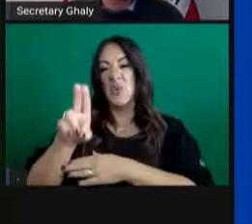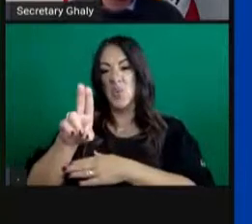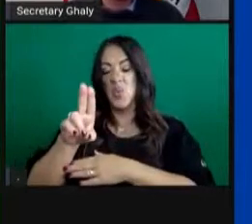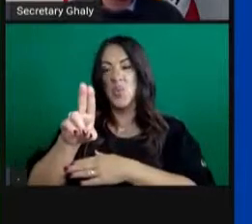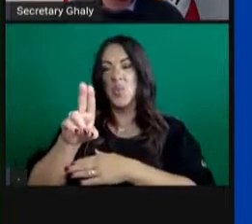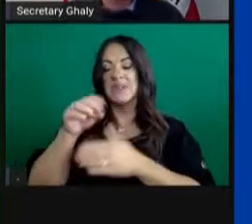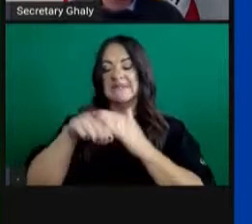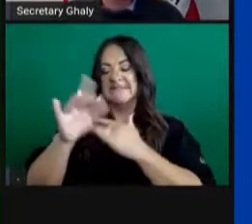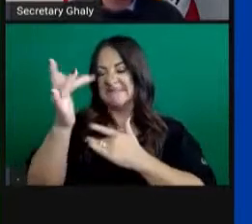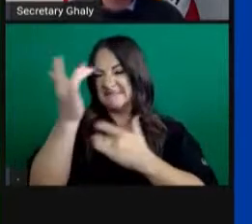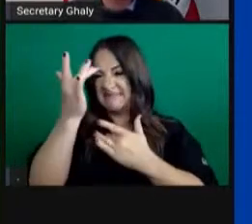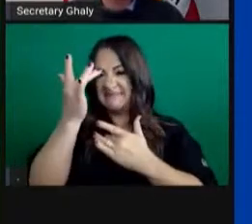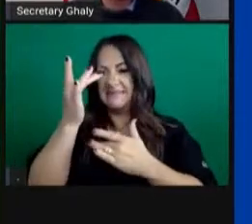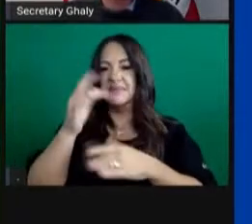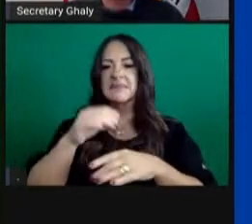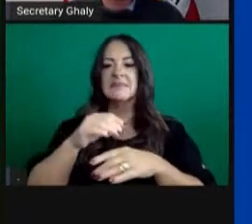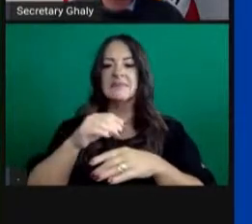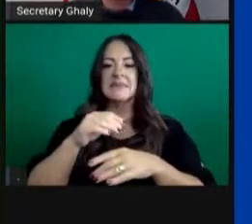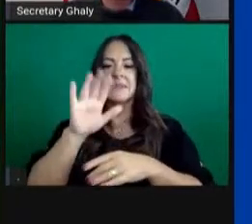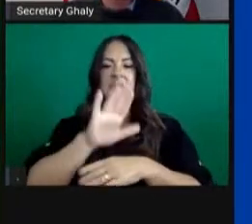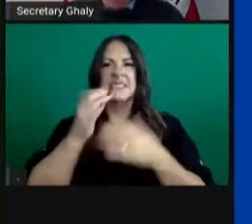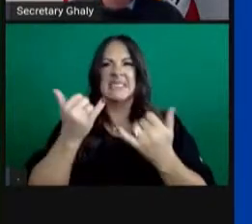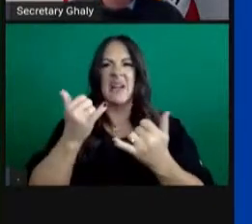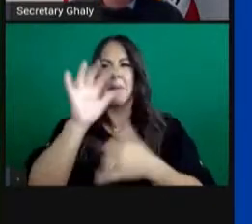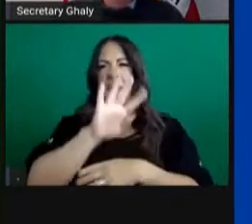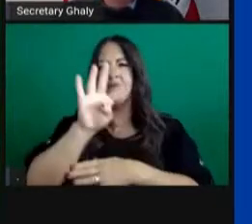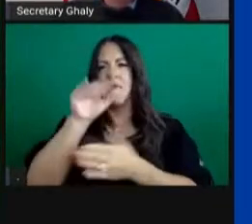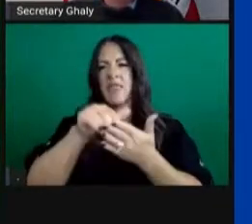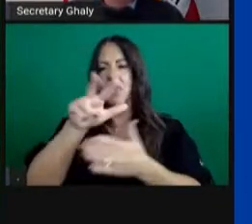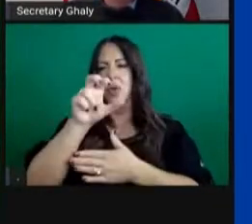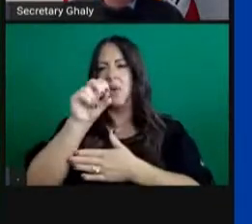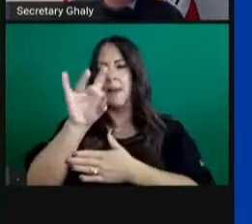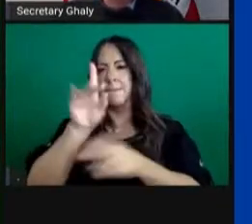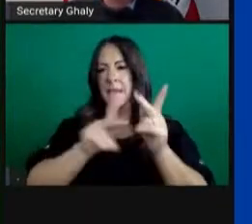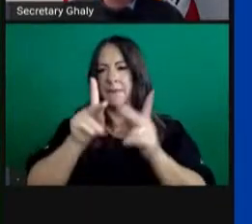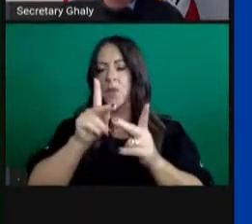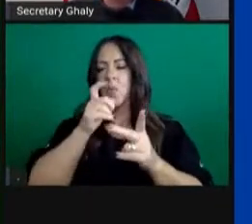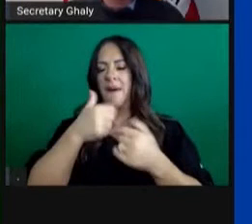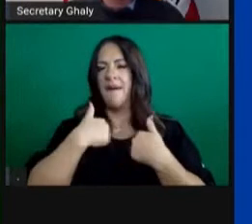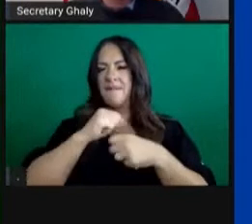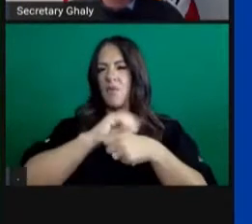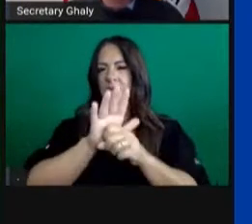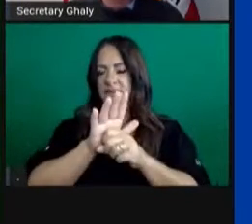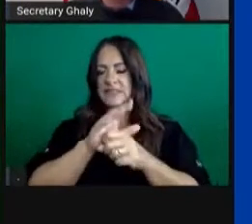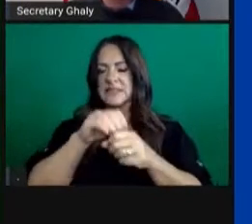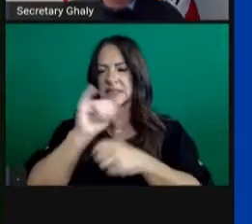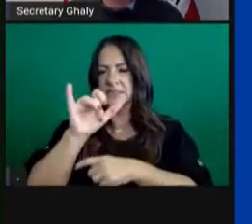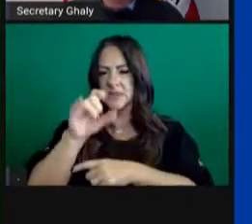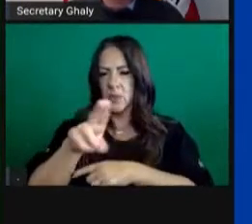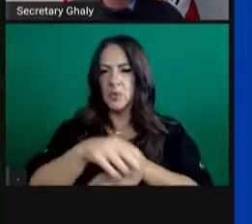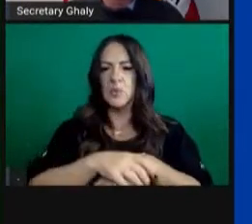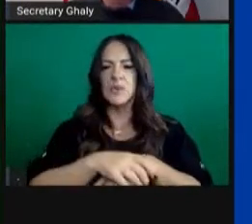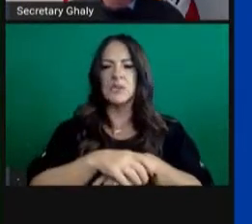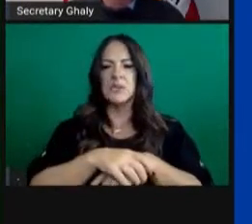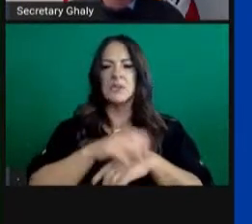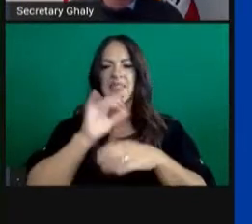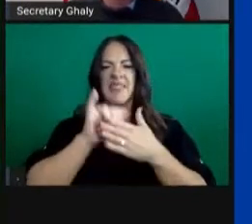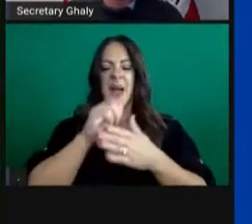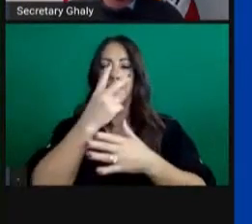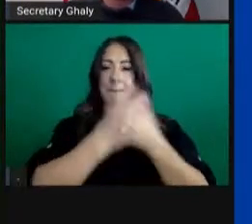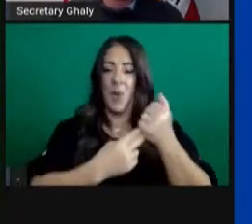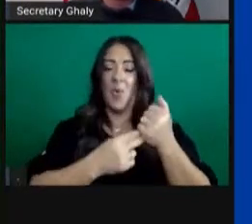something we'll spend a little bit more time talking about in a moment. Similarly, in the intensive care units, hospitalizations have increased